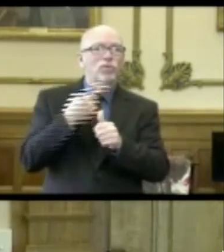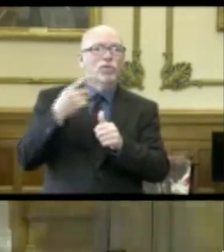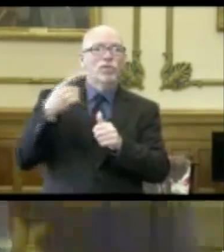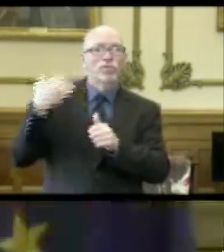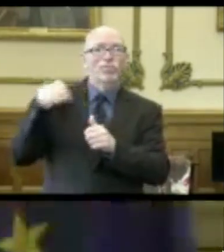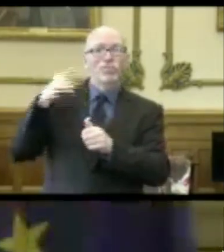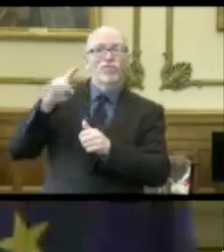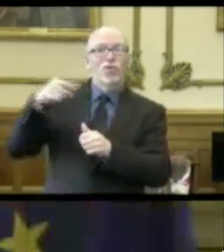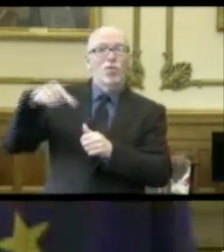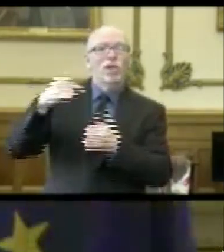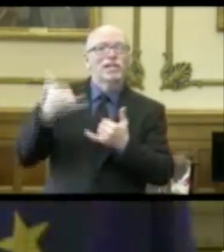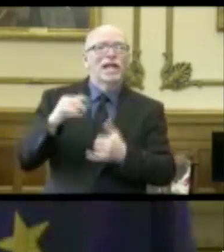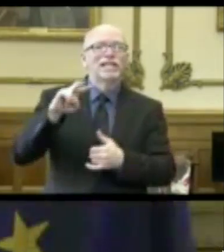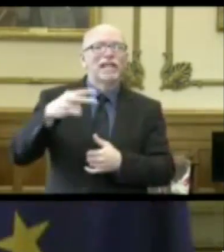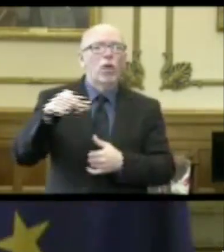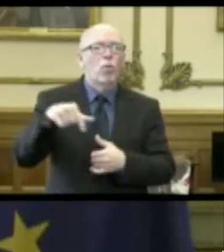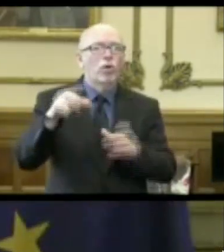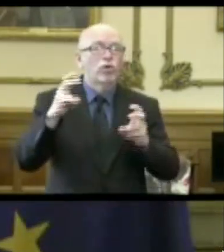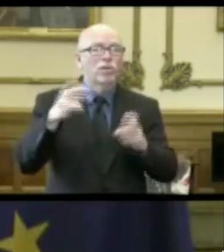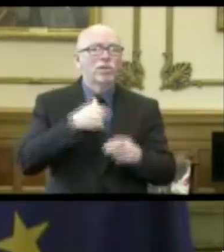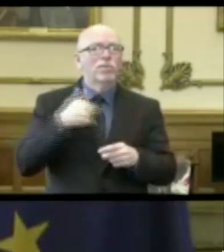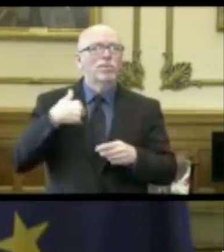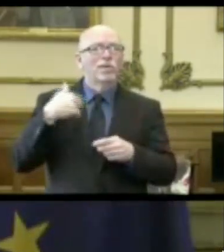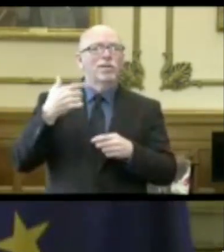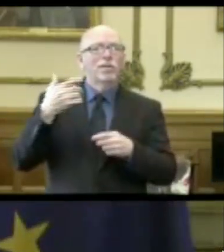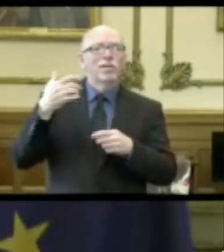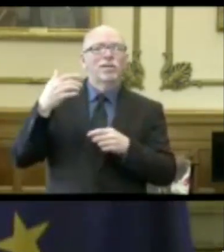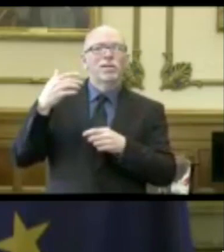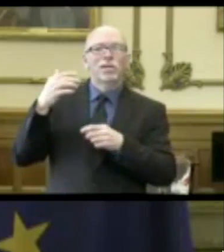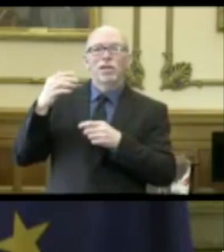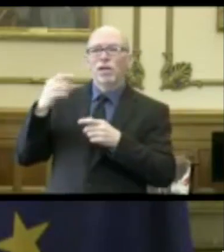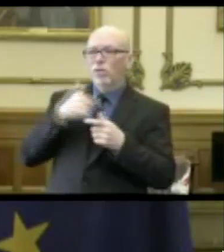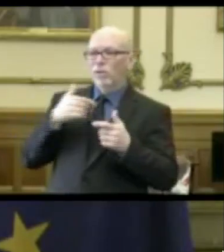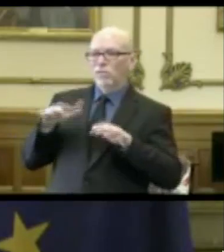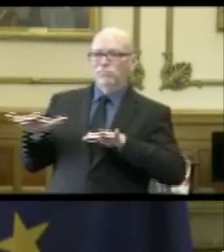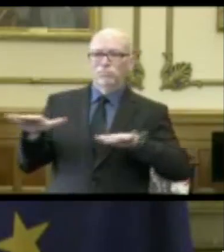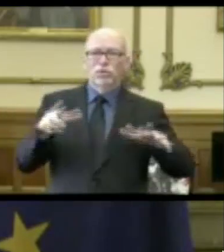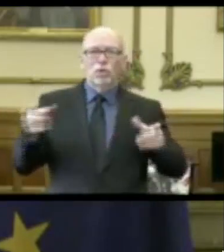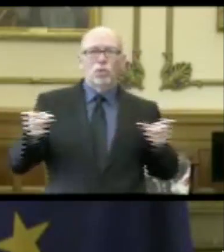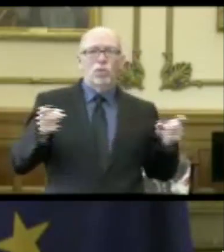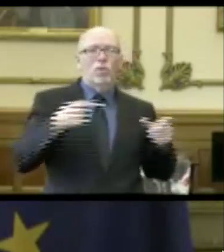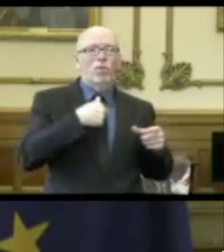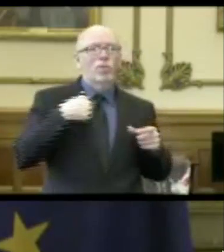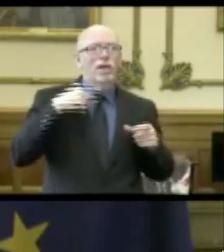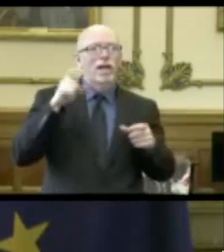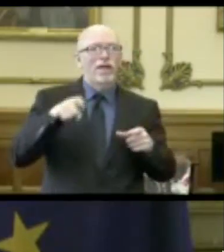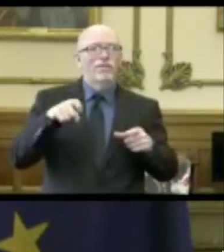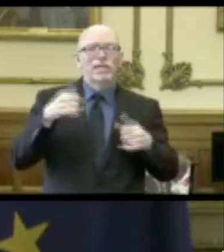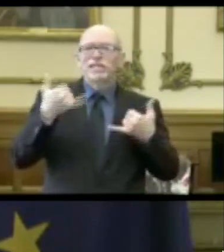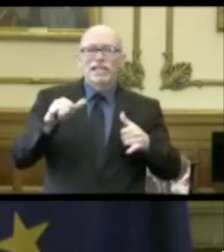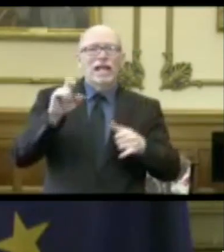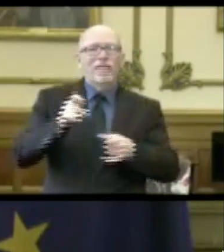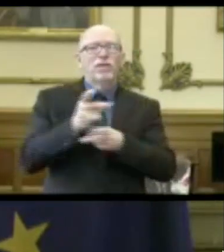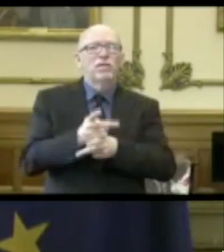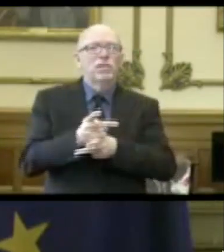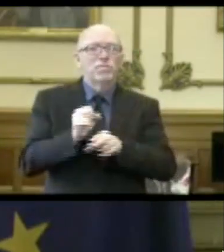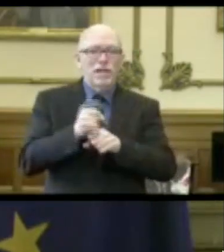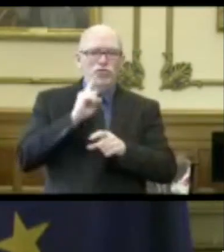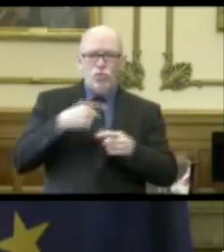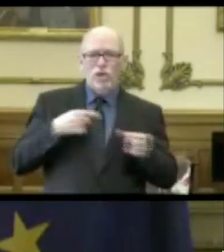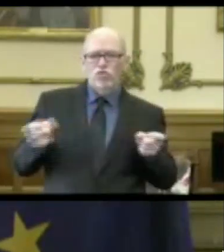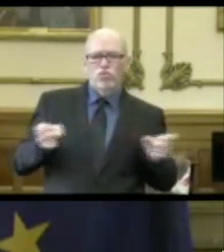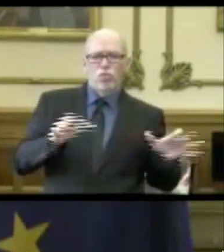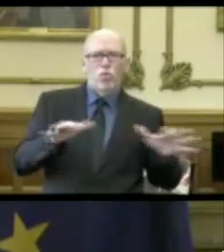in. Now we're in the second quarter where we're going from, you know, the mitigation, and we still need to take all the necessary steps to mitigate, to